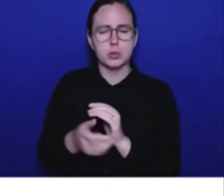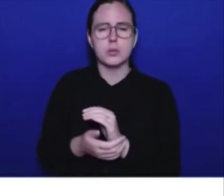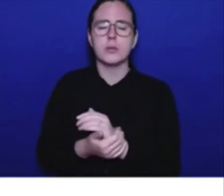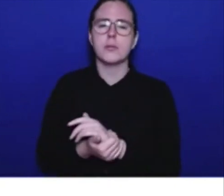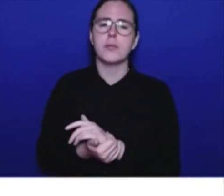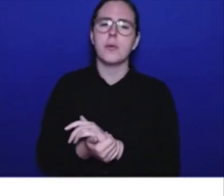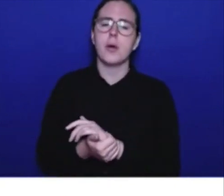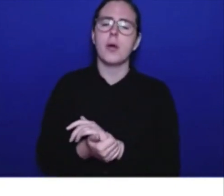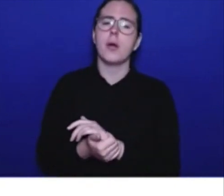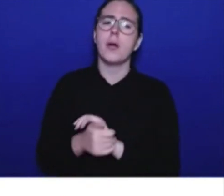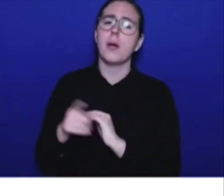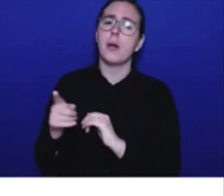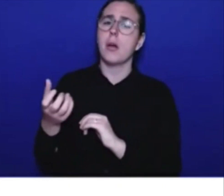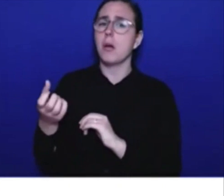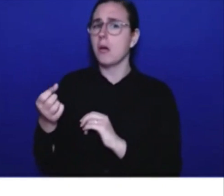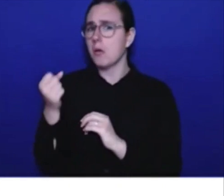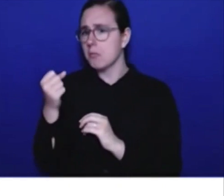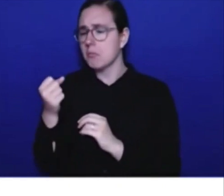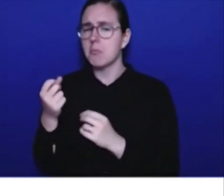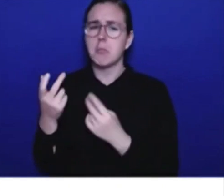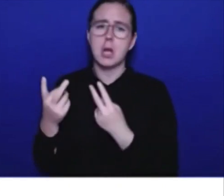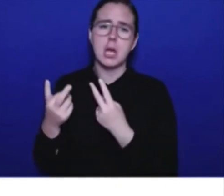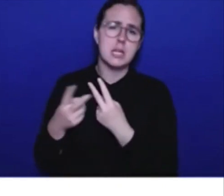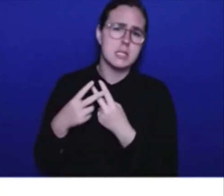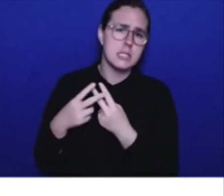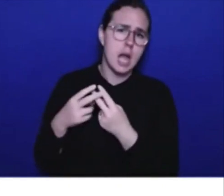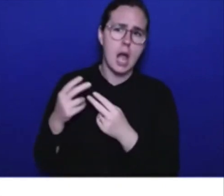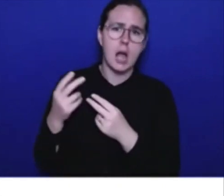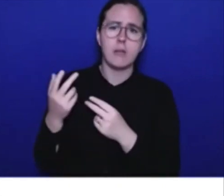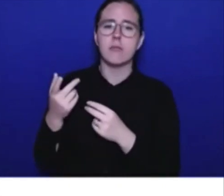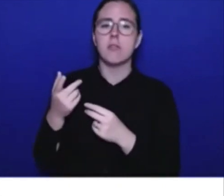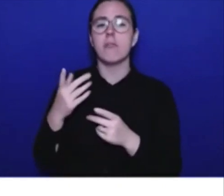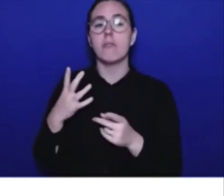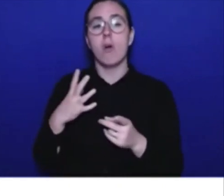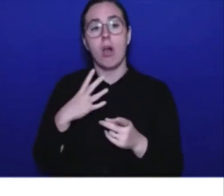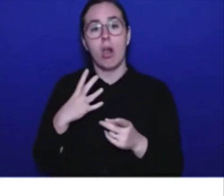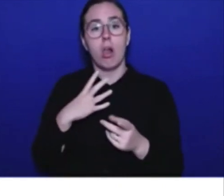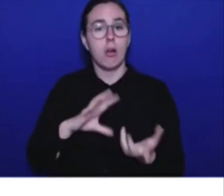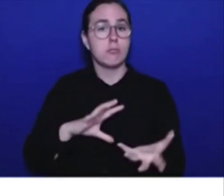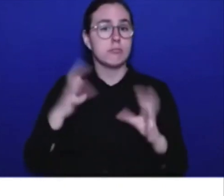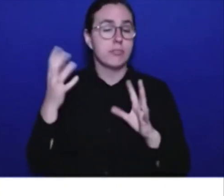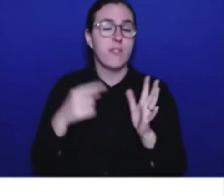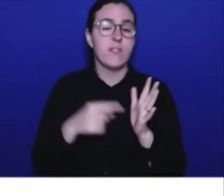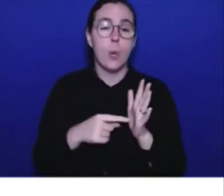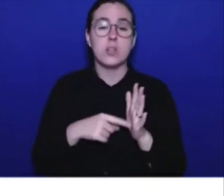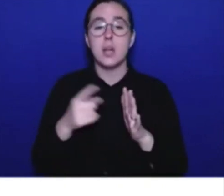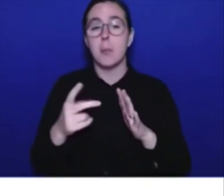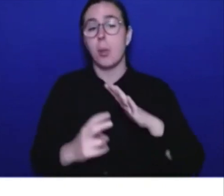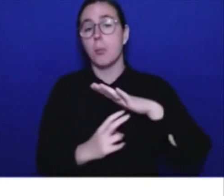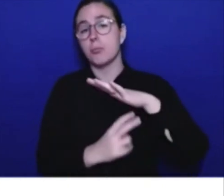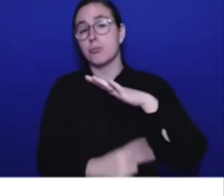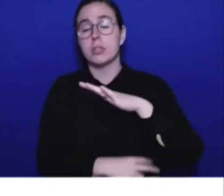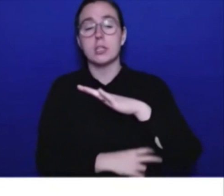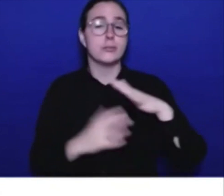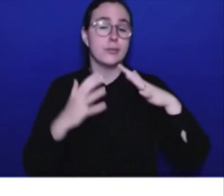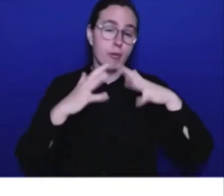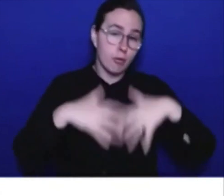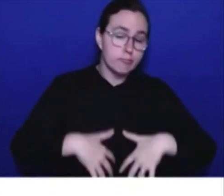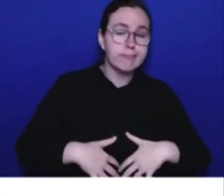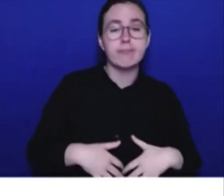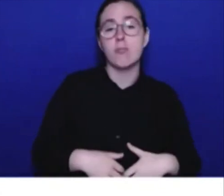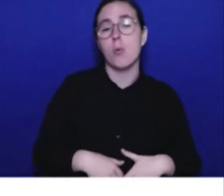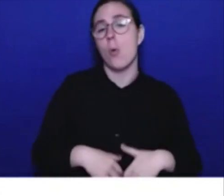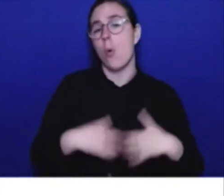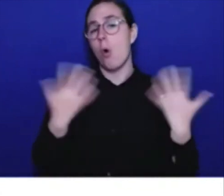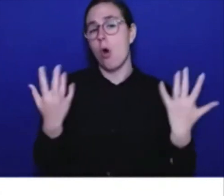event, another, you know, like the snow bombs falling or ice bombs falling on the bridge or some massive flood or something that caused a great deal of